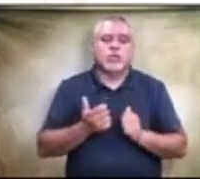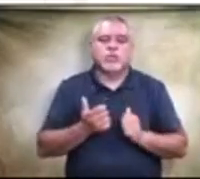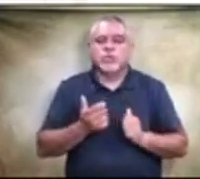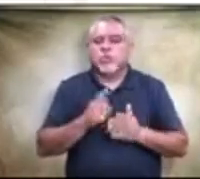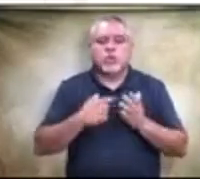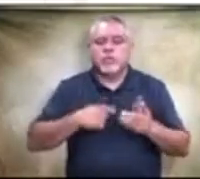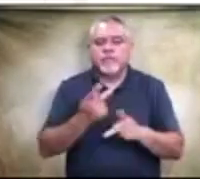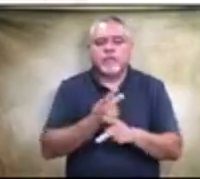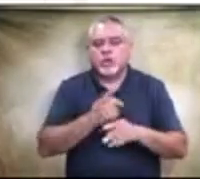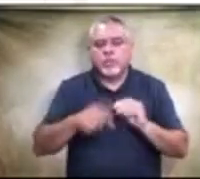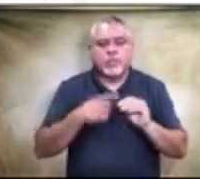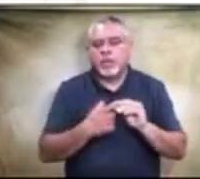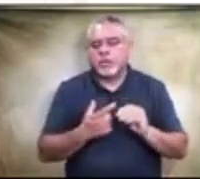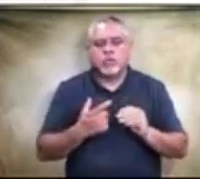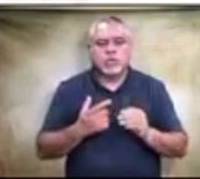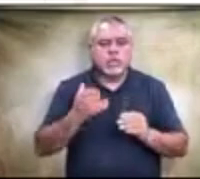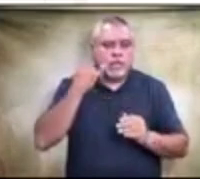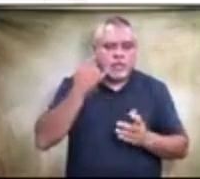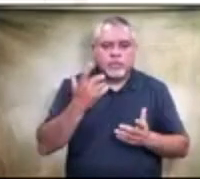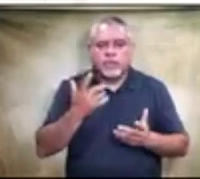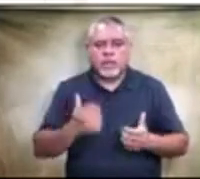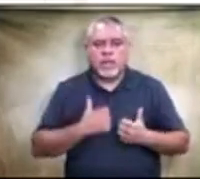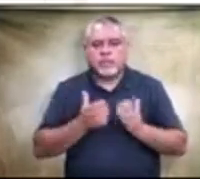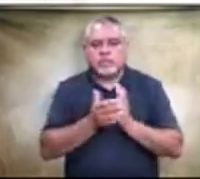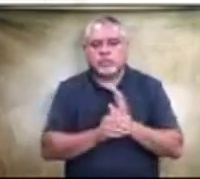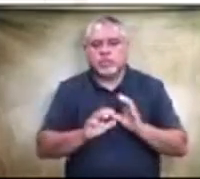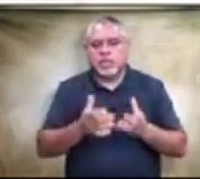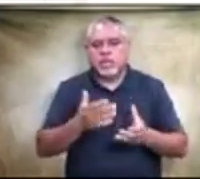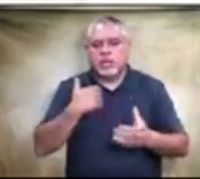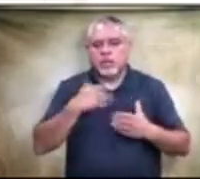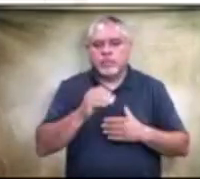about whether there's a life skill class at Maynard Senior High or not?